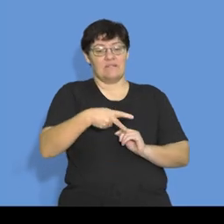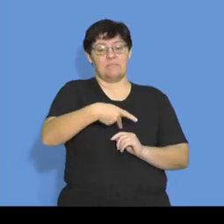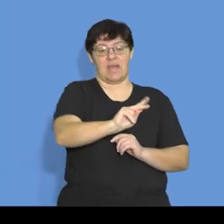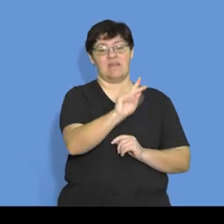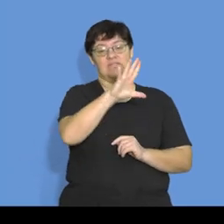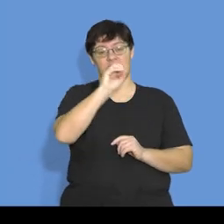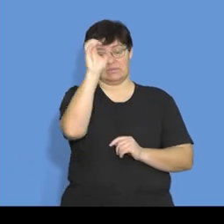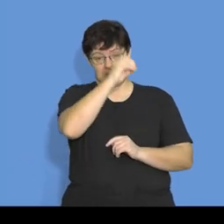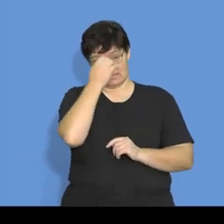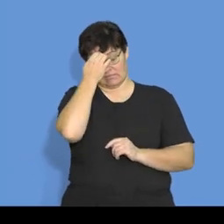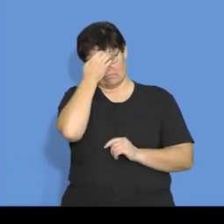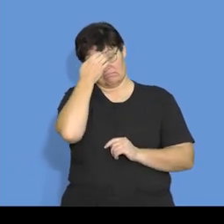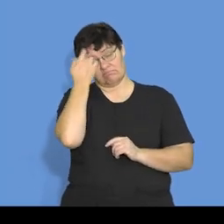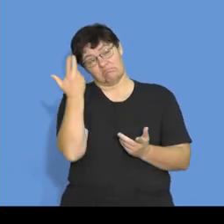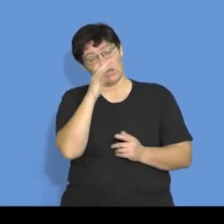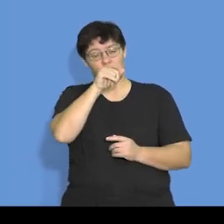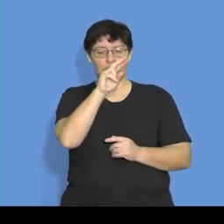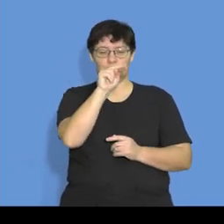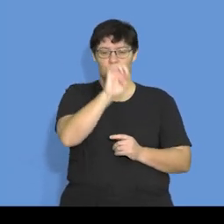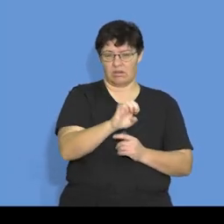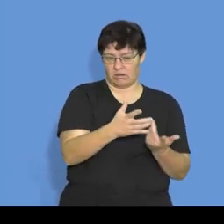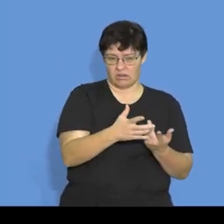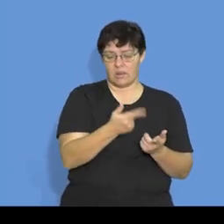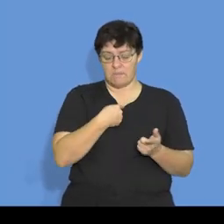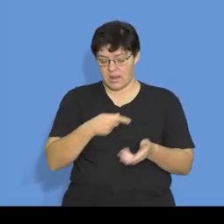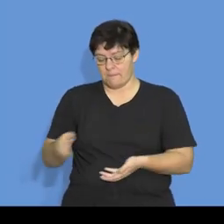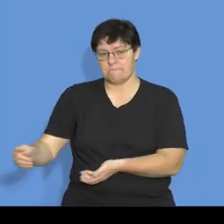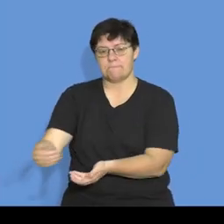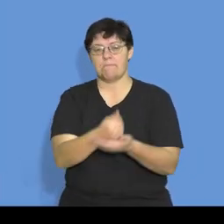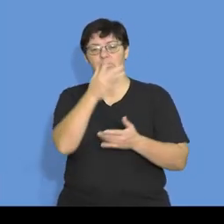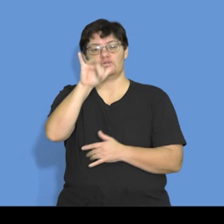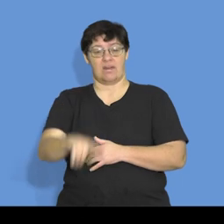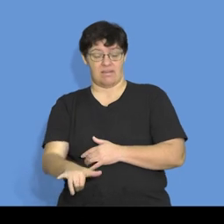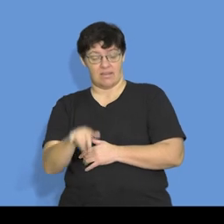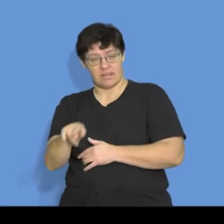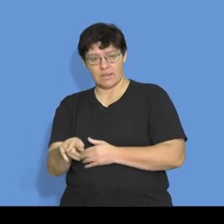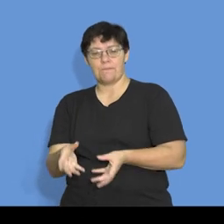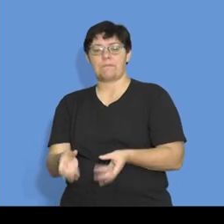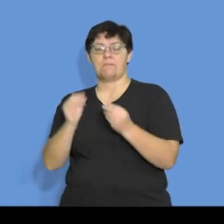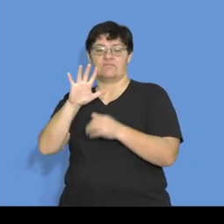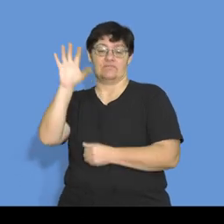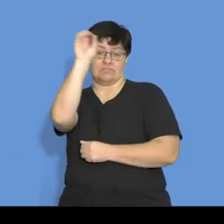if you sold in June, in July, you will collect 50% of that debt.